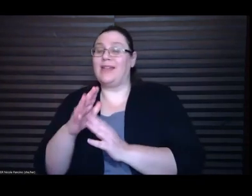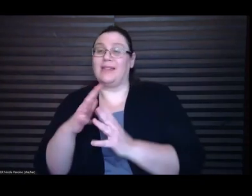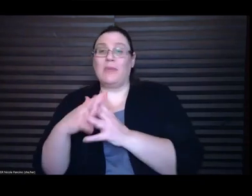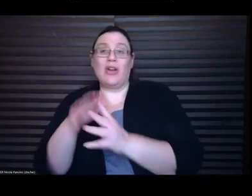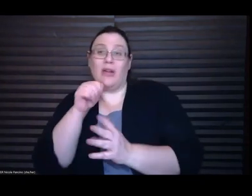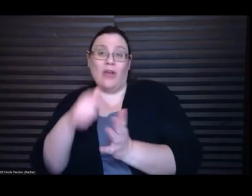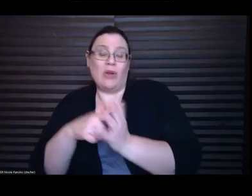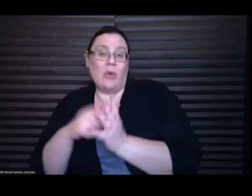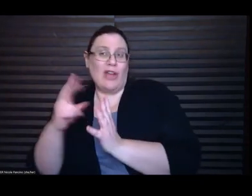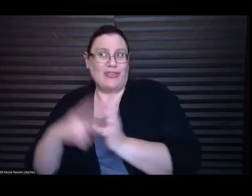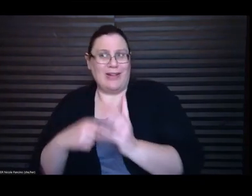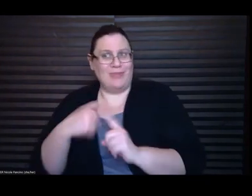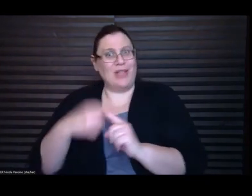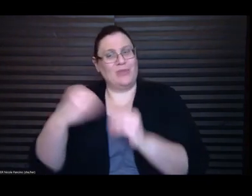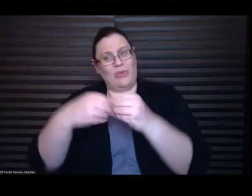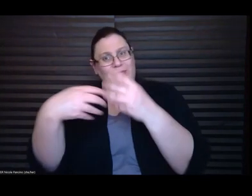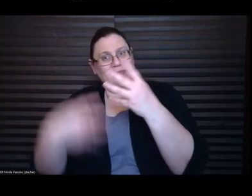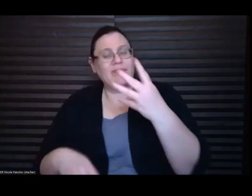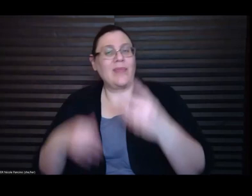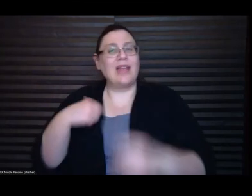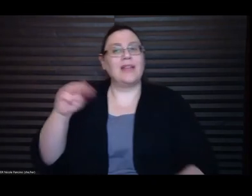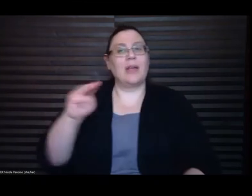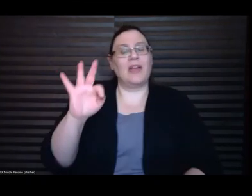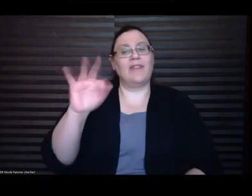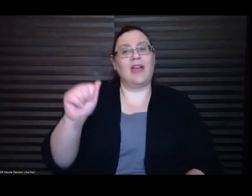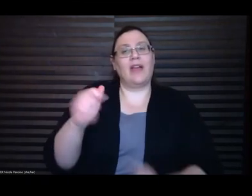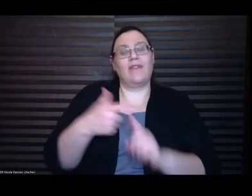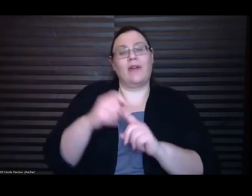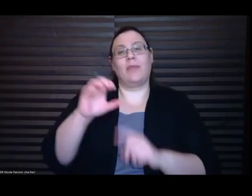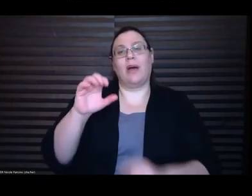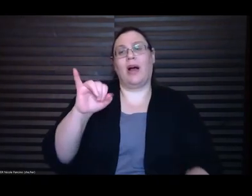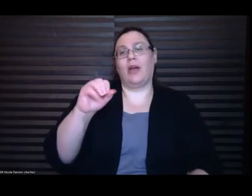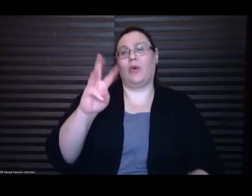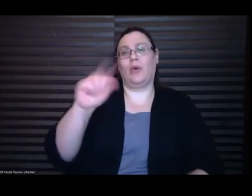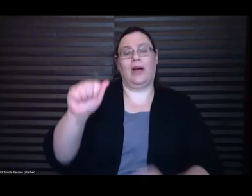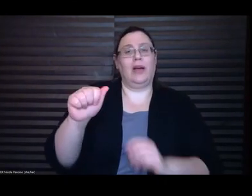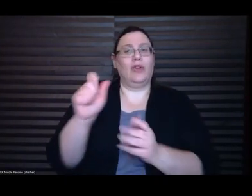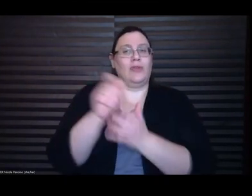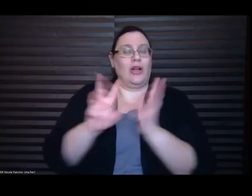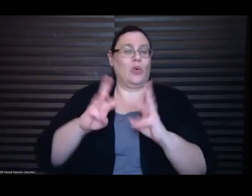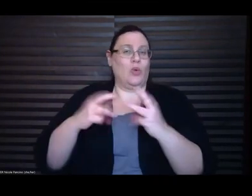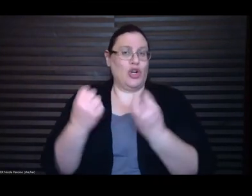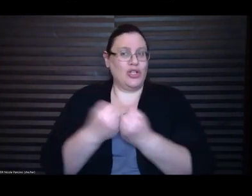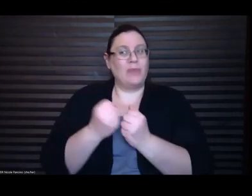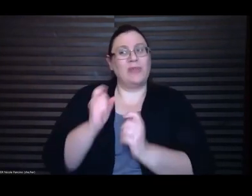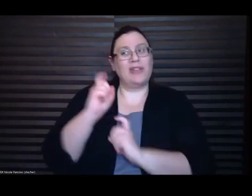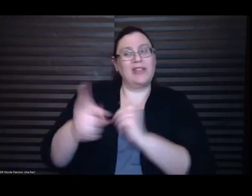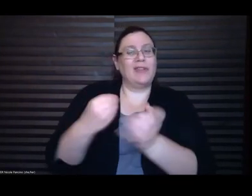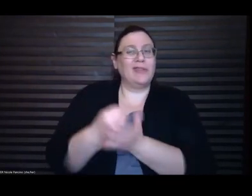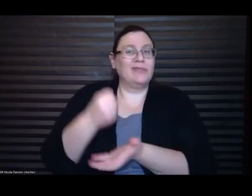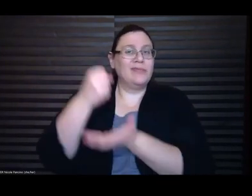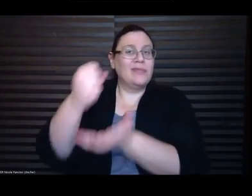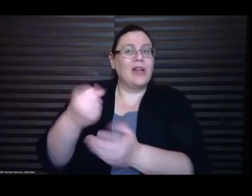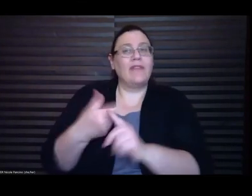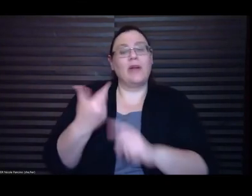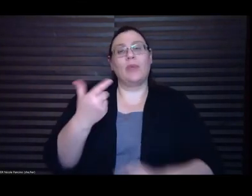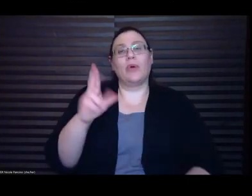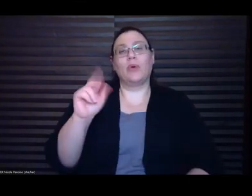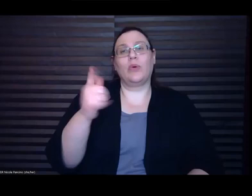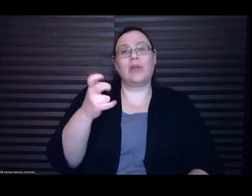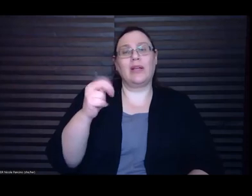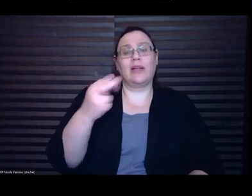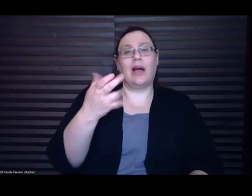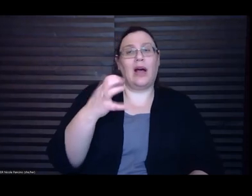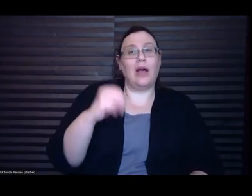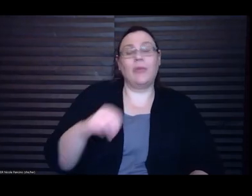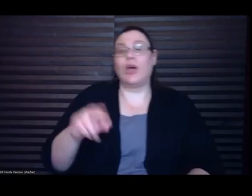and has been awarded fellowships and residencies from the Guggenheim Foundation, Yaddo, Hedgebrook, and the Malay Colony for the Arts. She lives